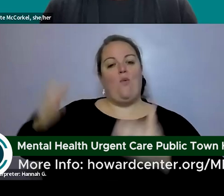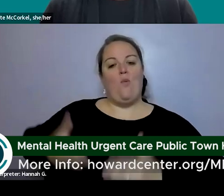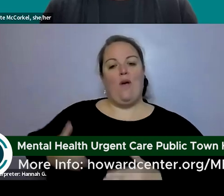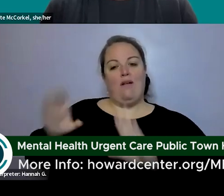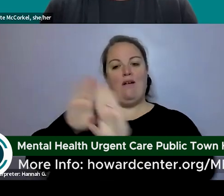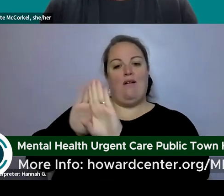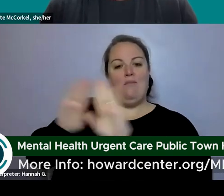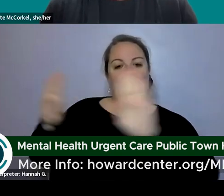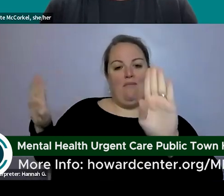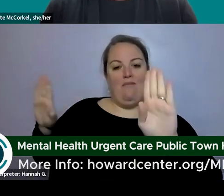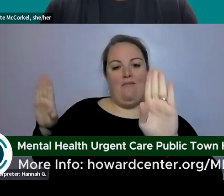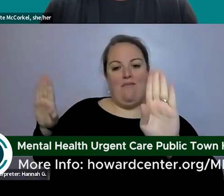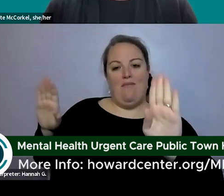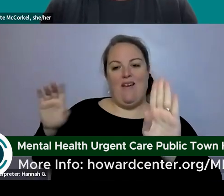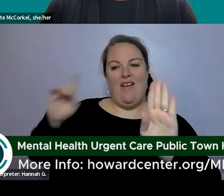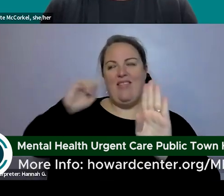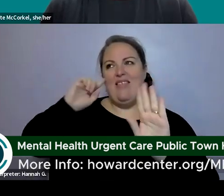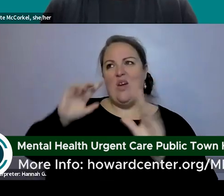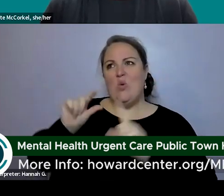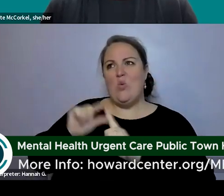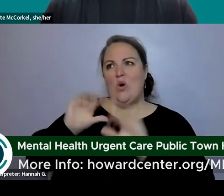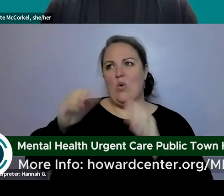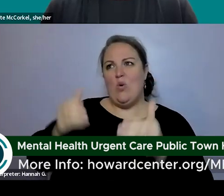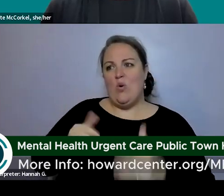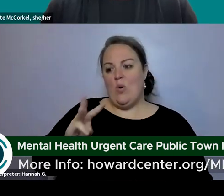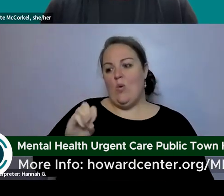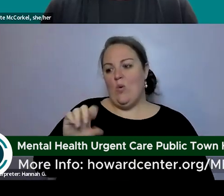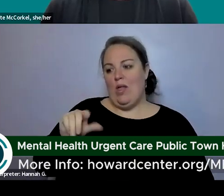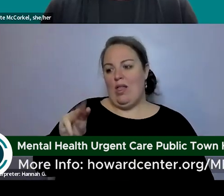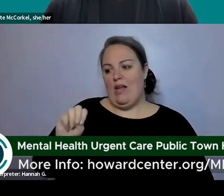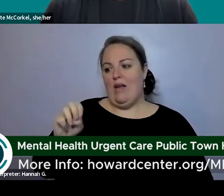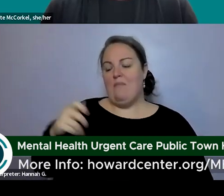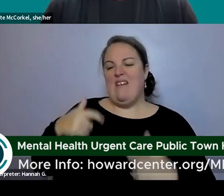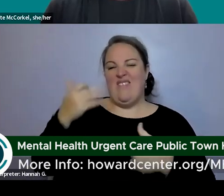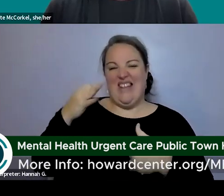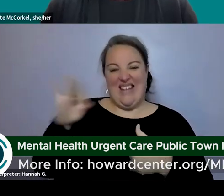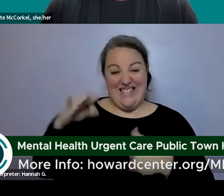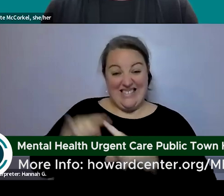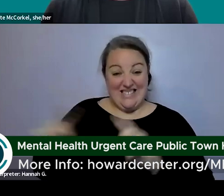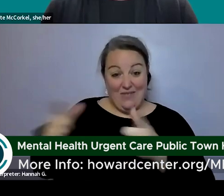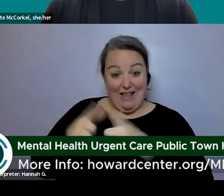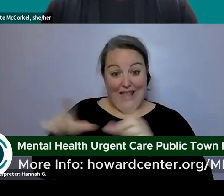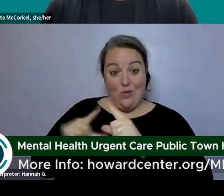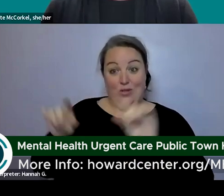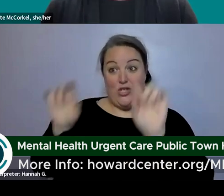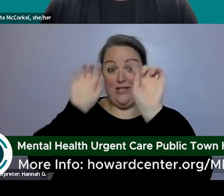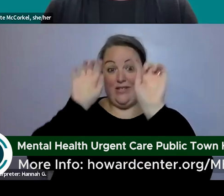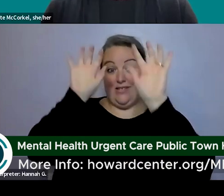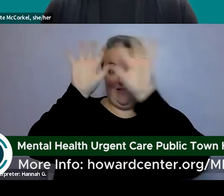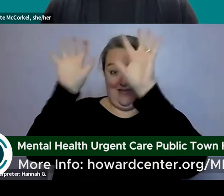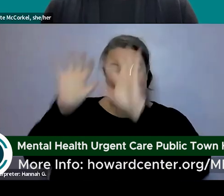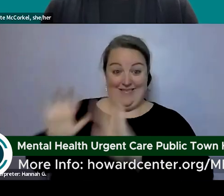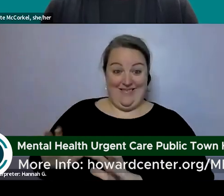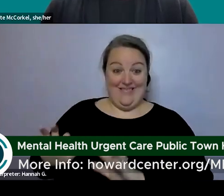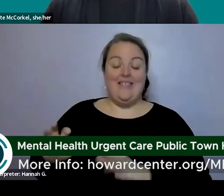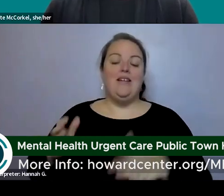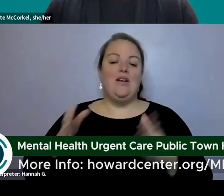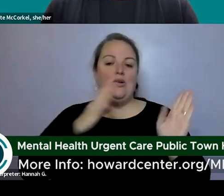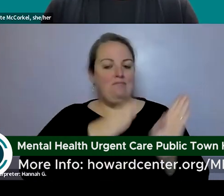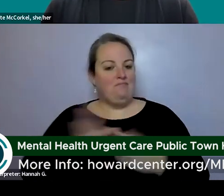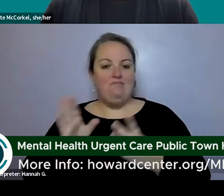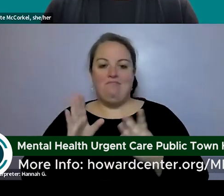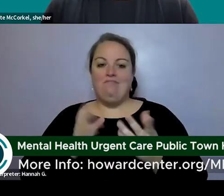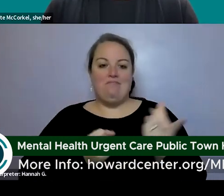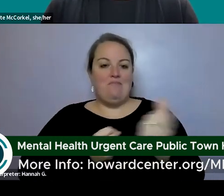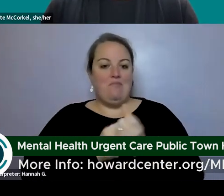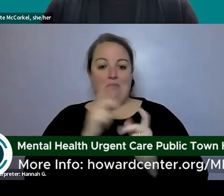has the word welcome in i think it's 19 different languages we are prepared to support people who do